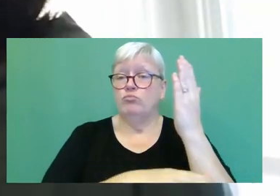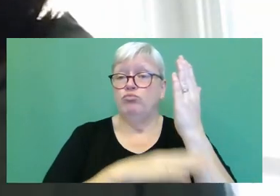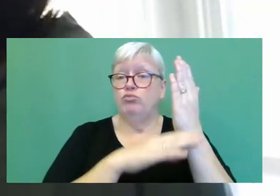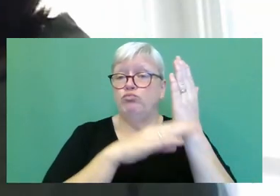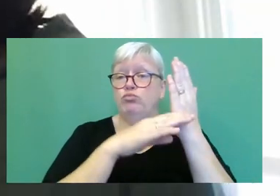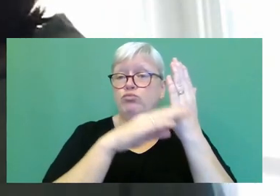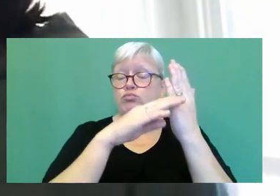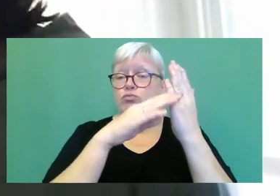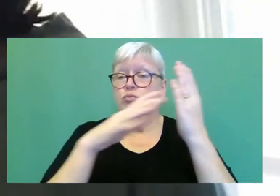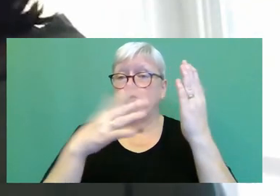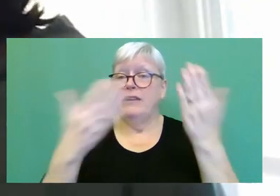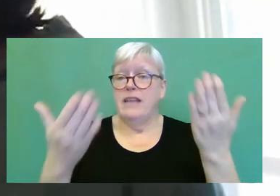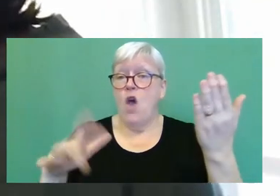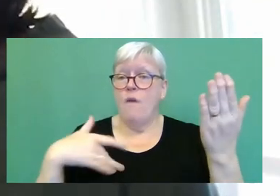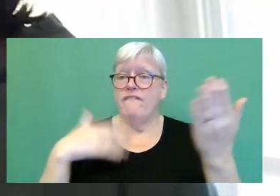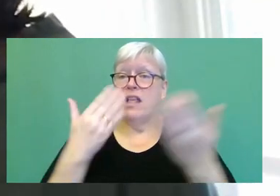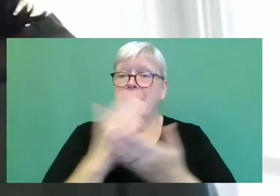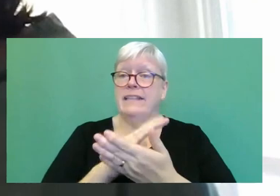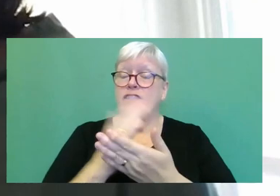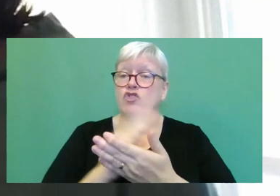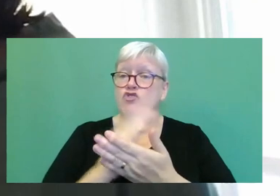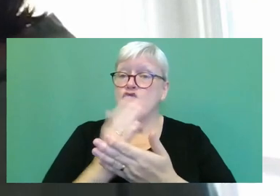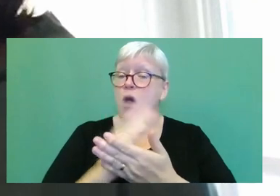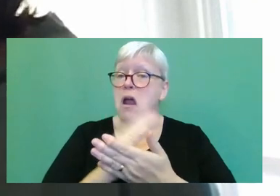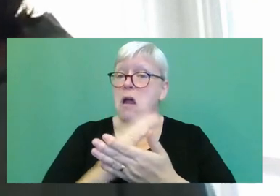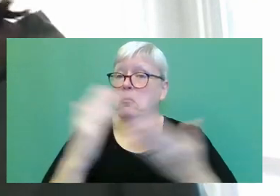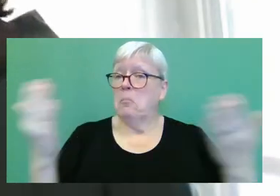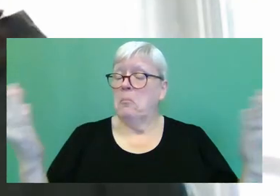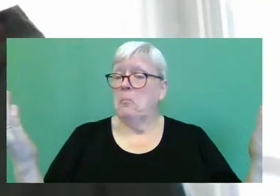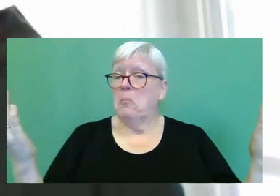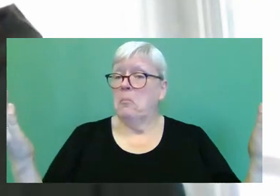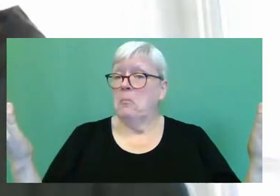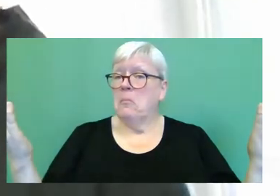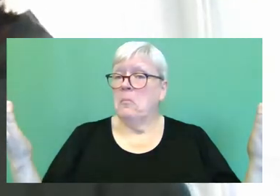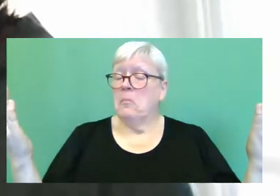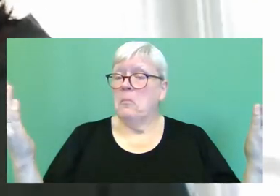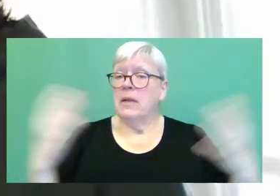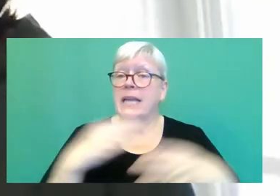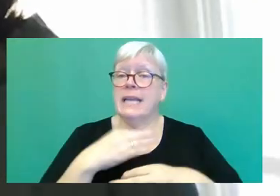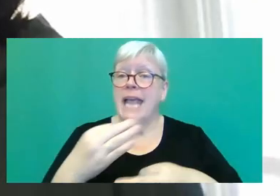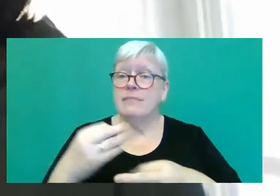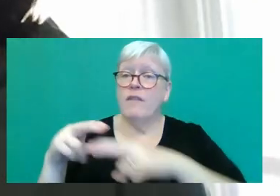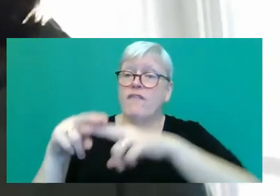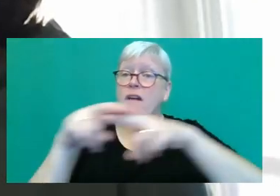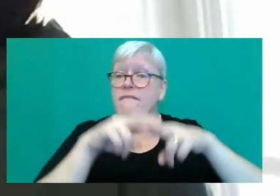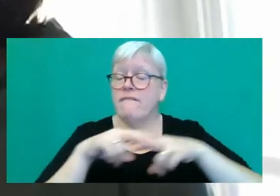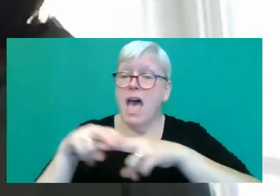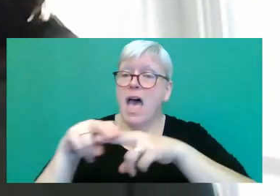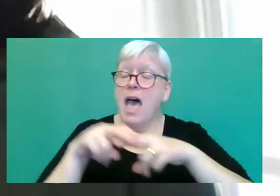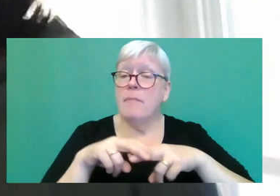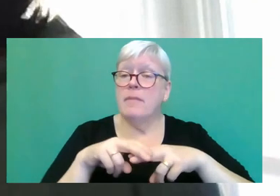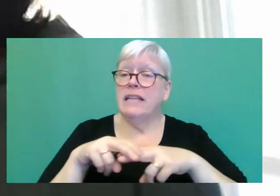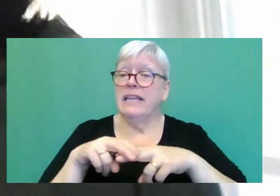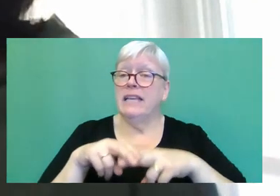insecure on the on the rungs of the ladder, that, you know, he's desperate for his family not to sort of fall back down.